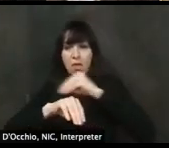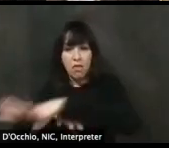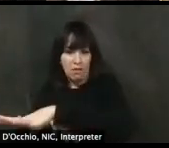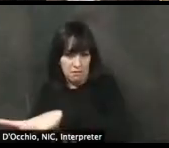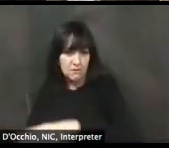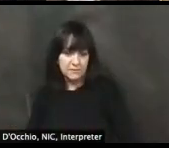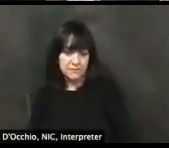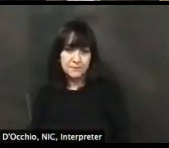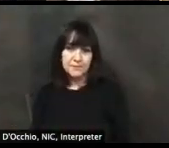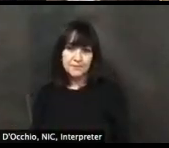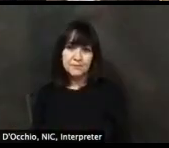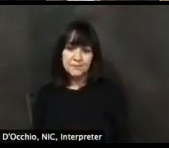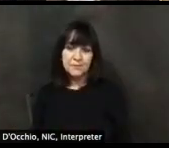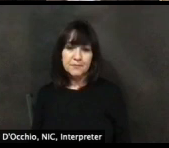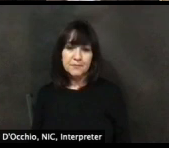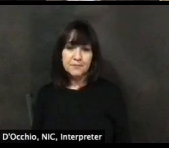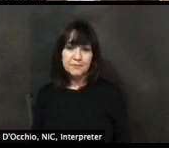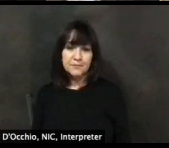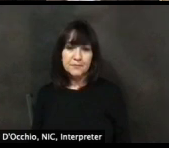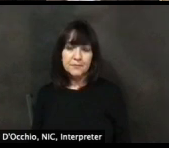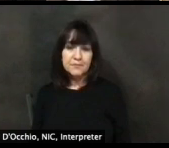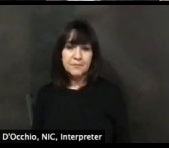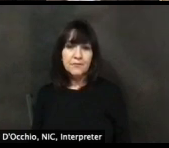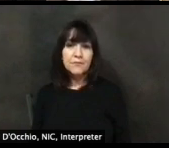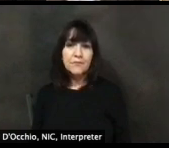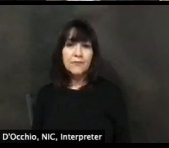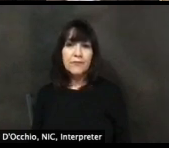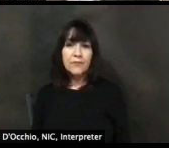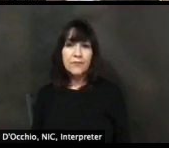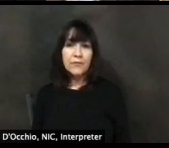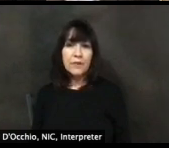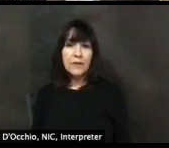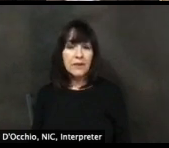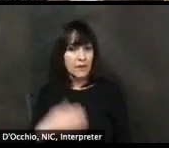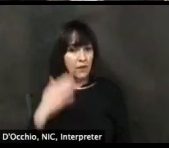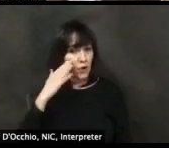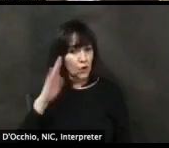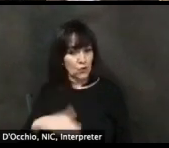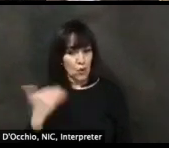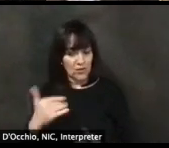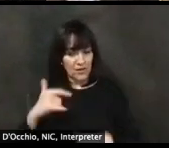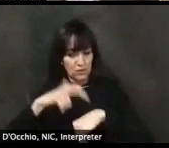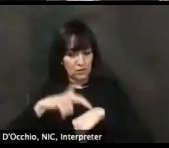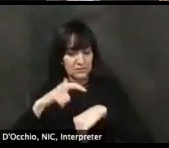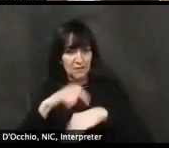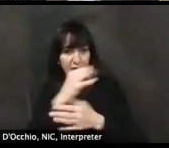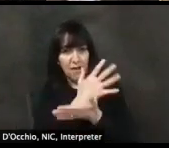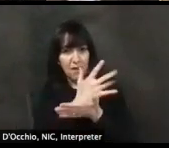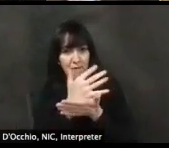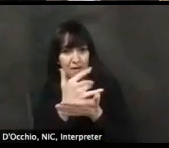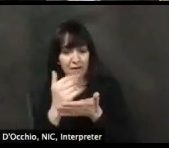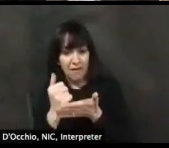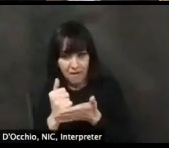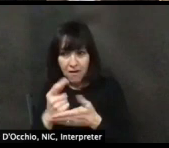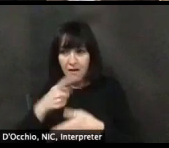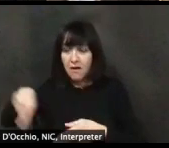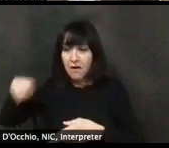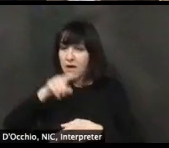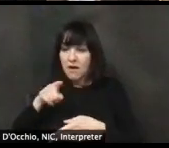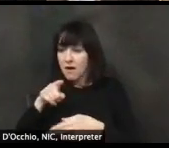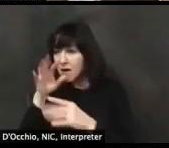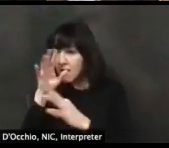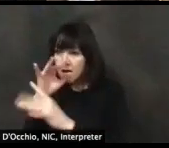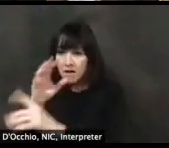I think that's great. Um, Dr. Rattay, I know, gosh, the time goes so quickly when we're having the, um, input from the community and answering